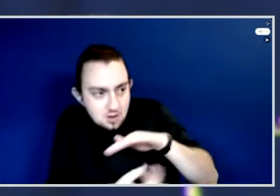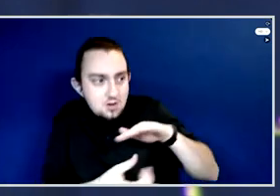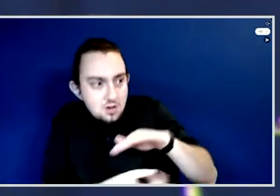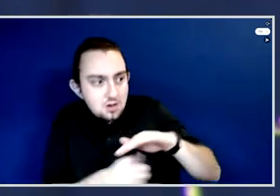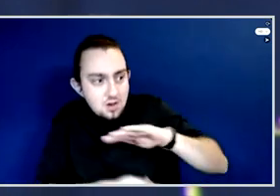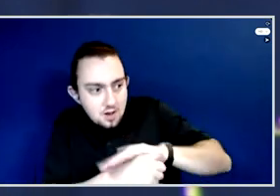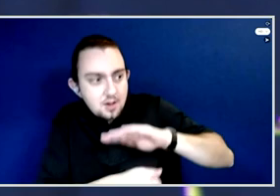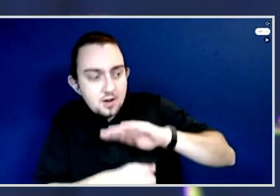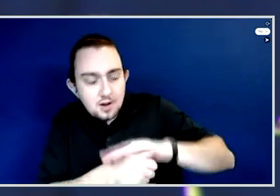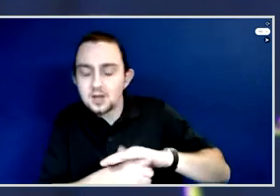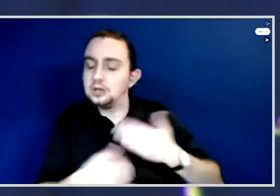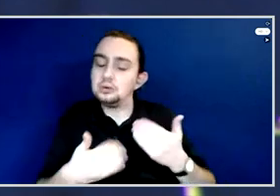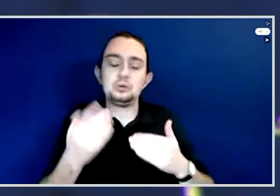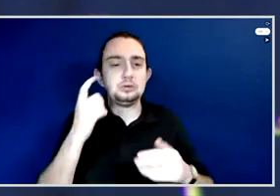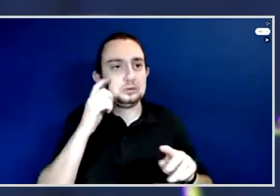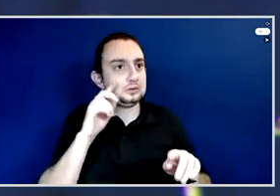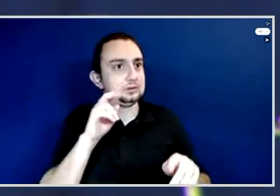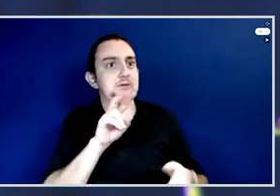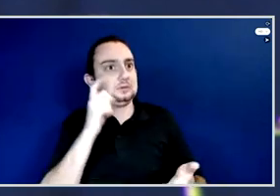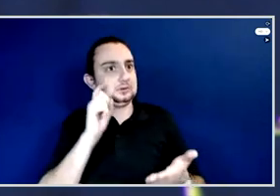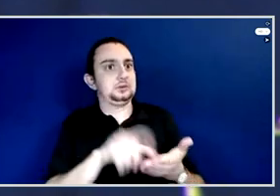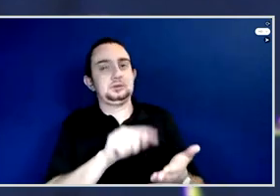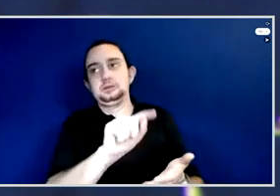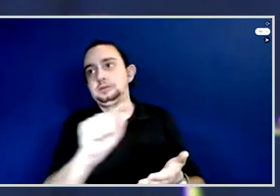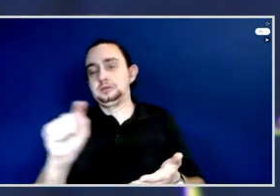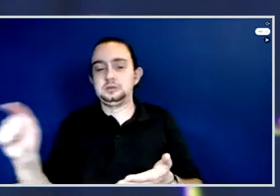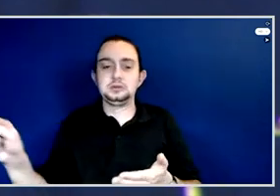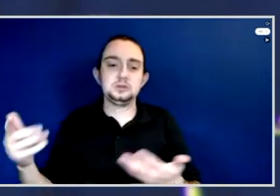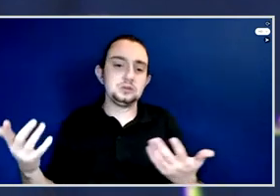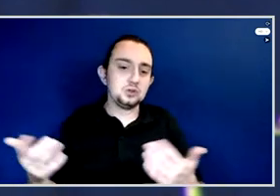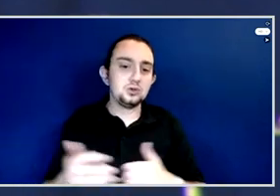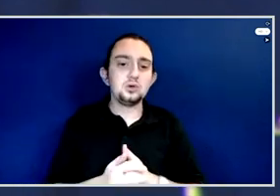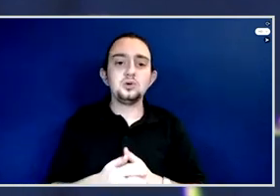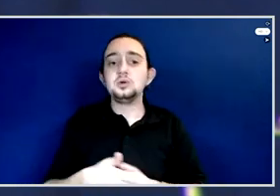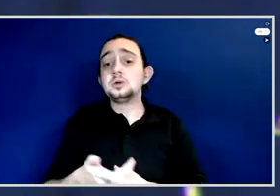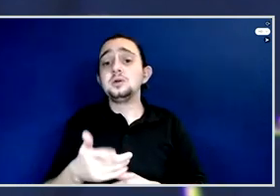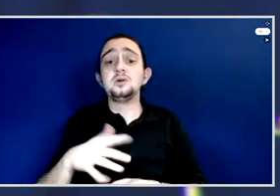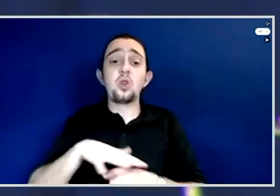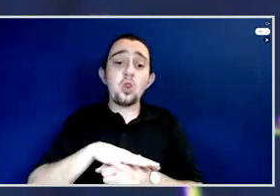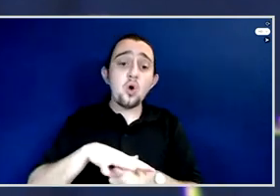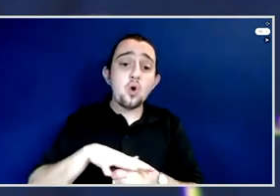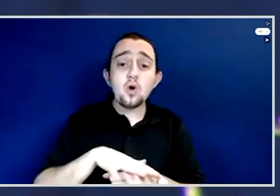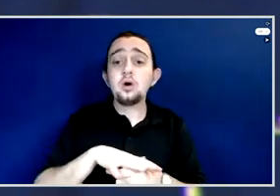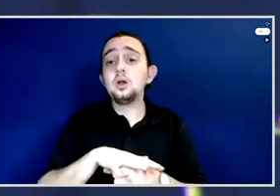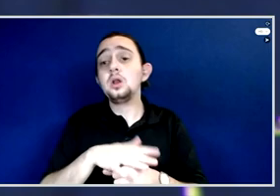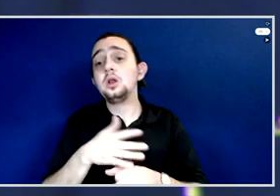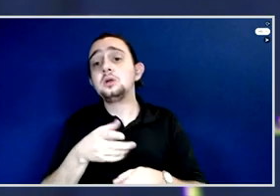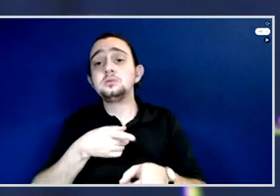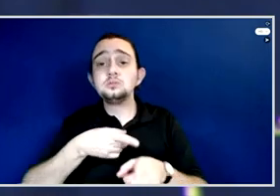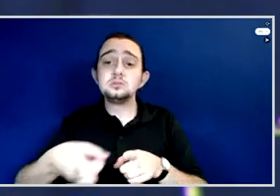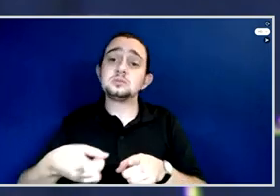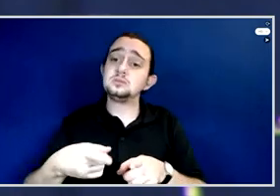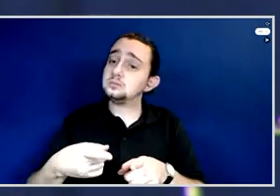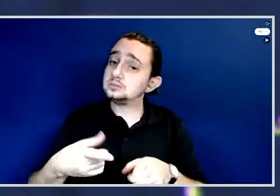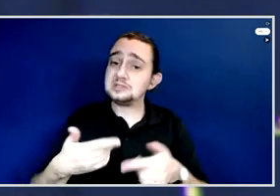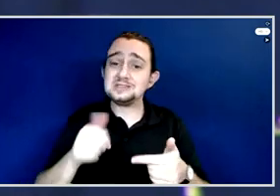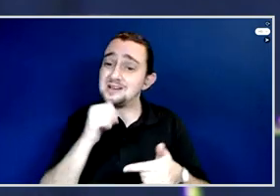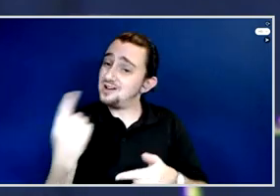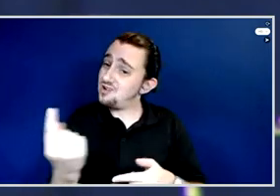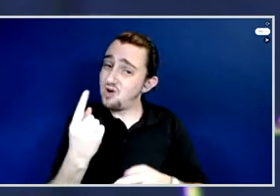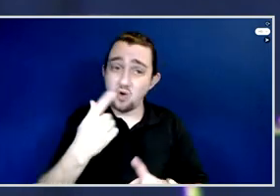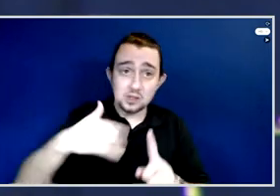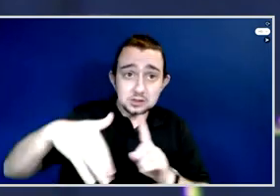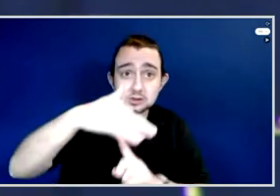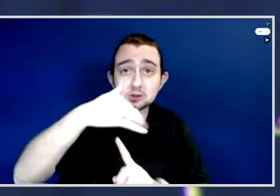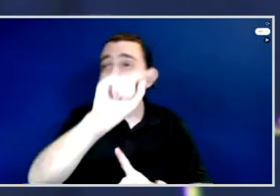as well, they're not sitting in our local context as well, so it's a whole chain and syndicate that we need to deal